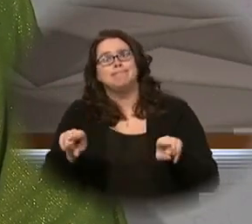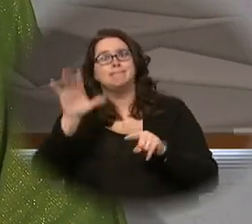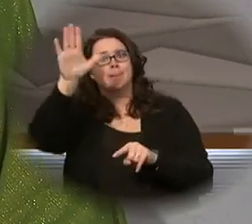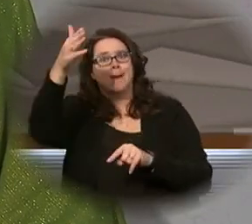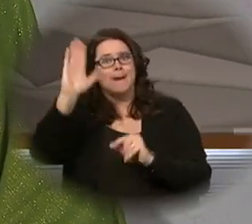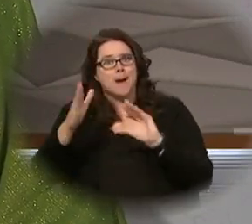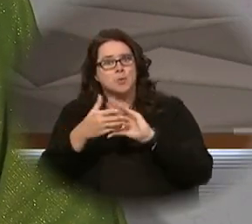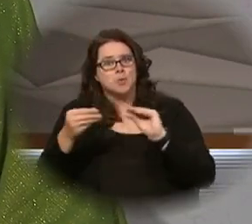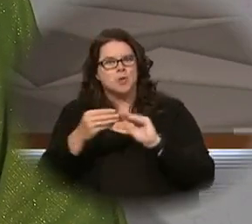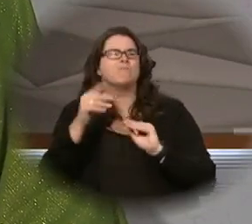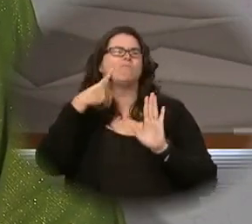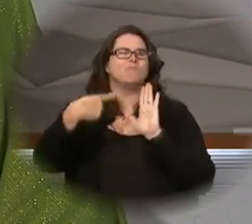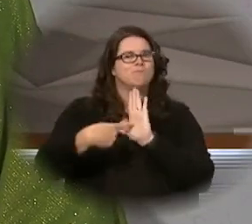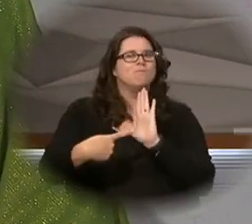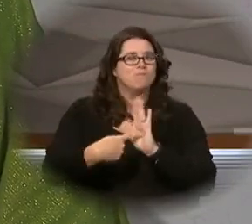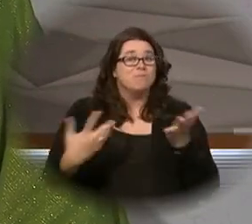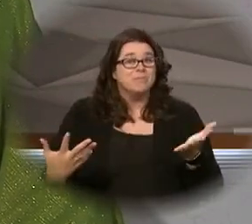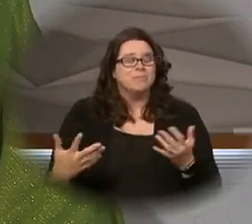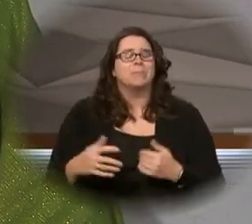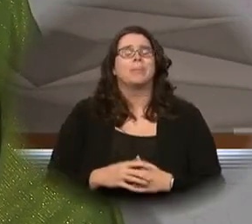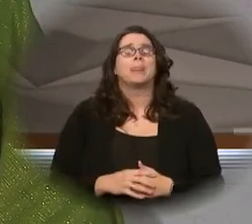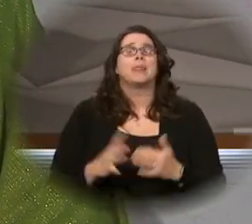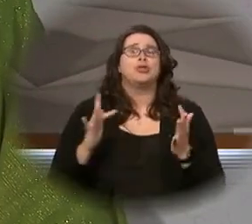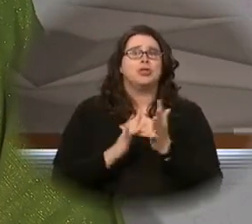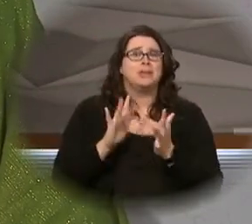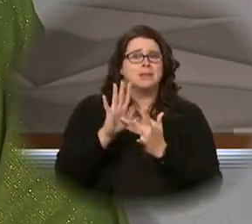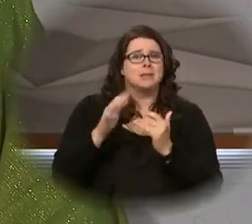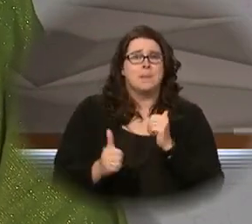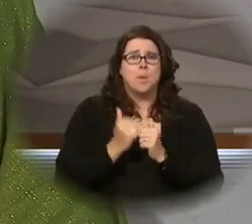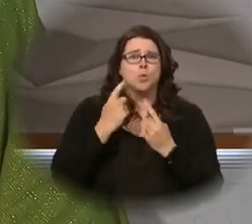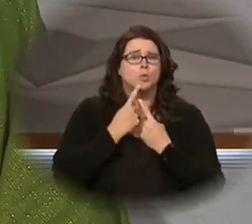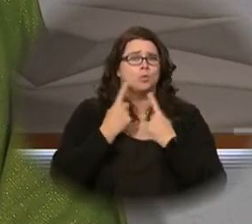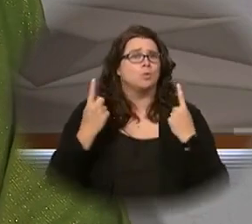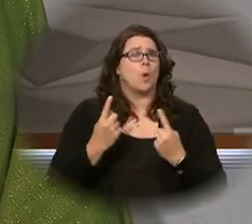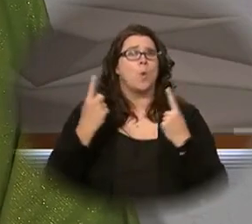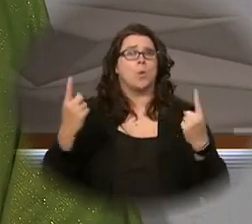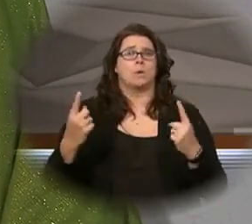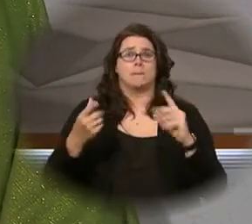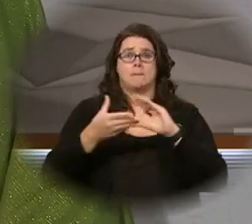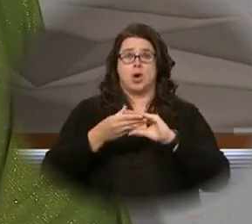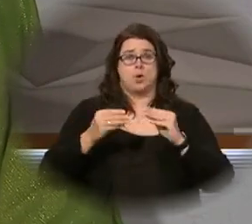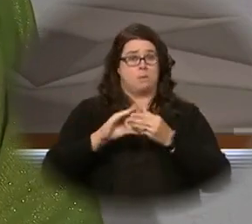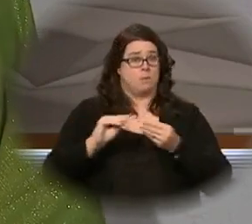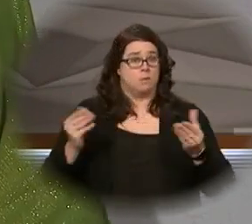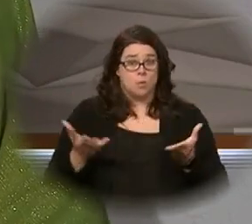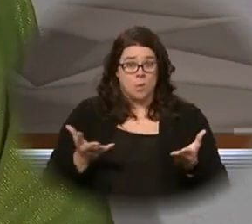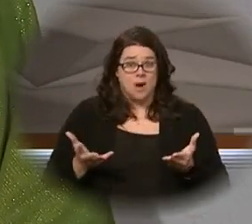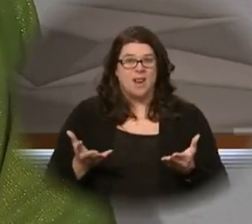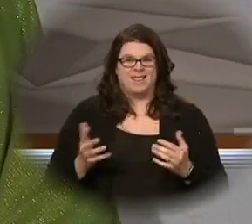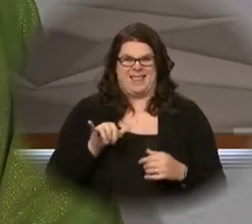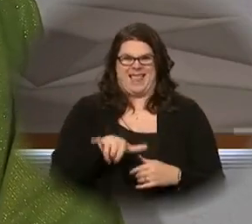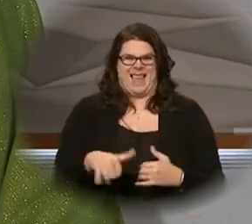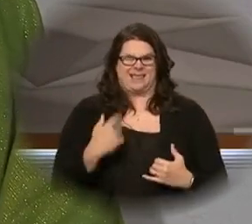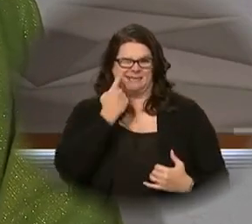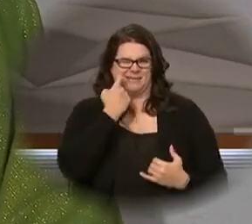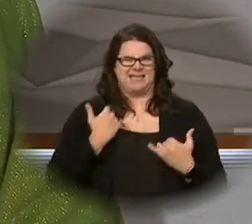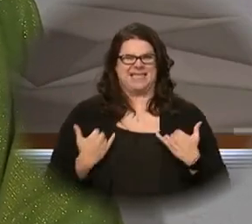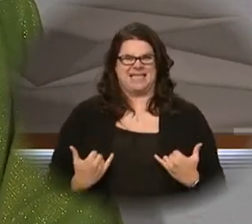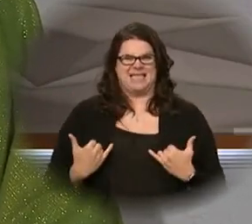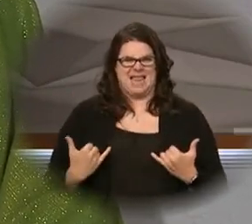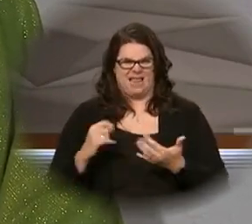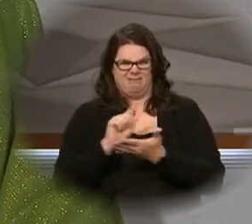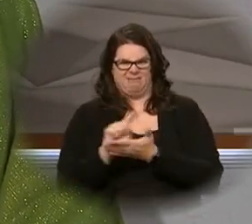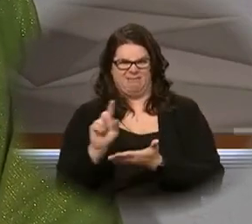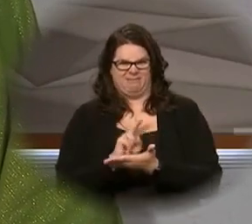And the cluster of Jesus' most known parables are really those that we find in this ordinary